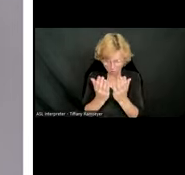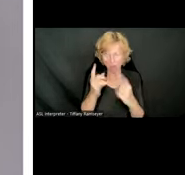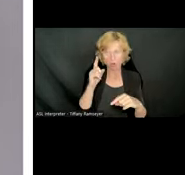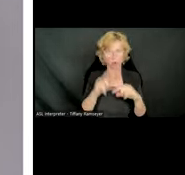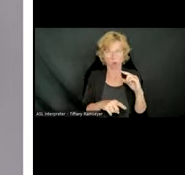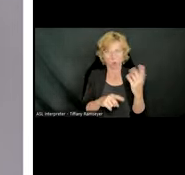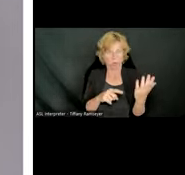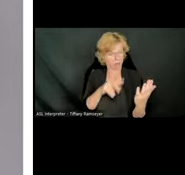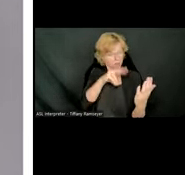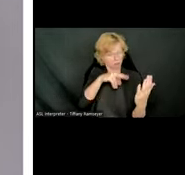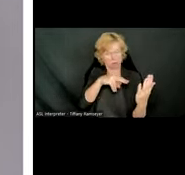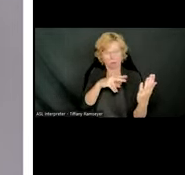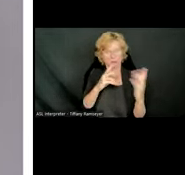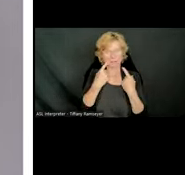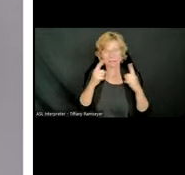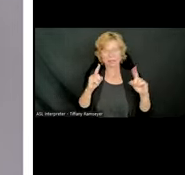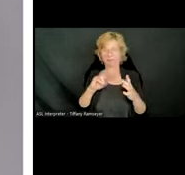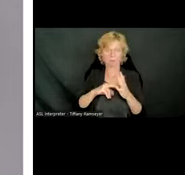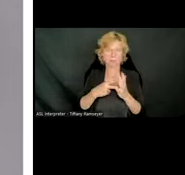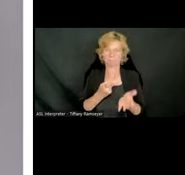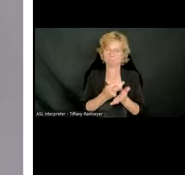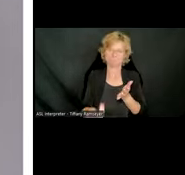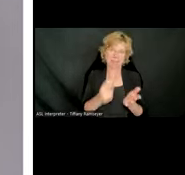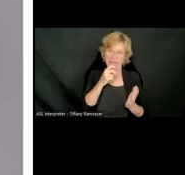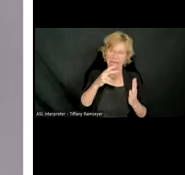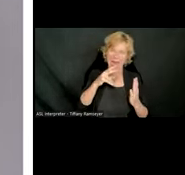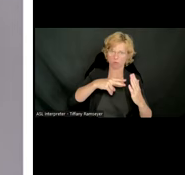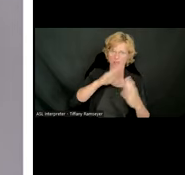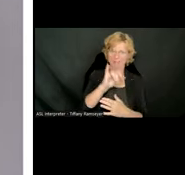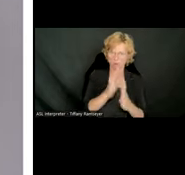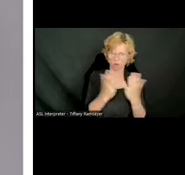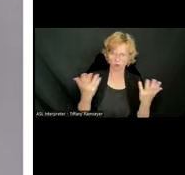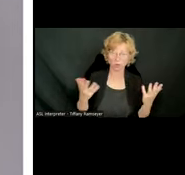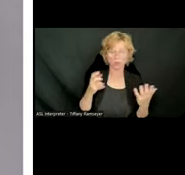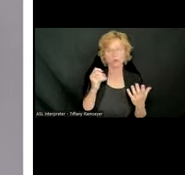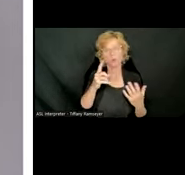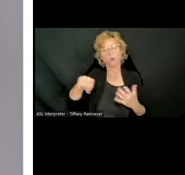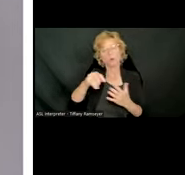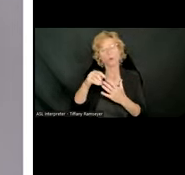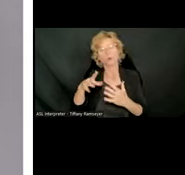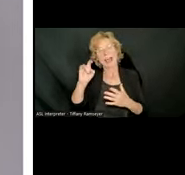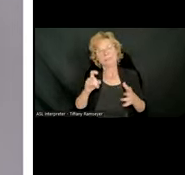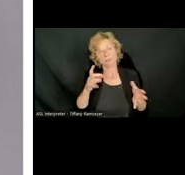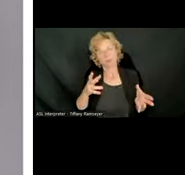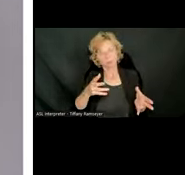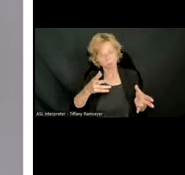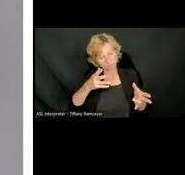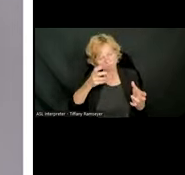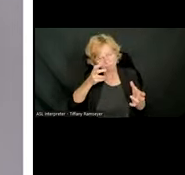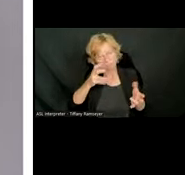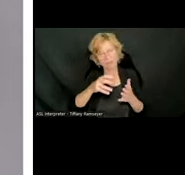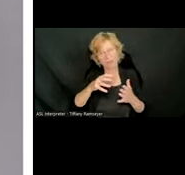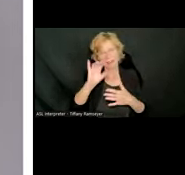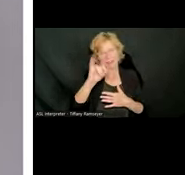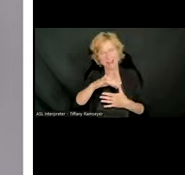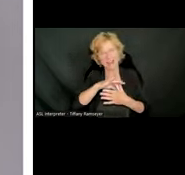on that page, you're not reading that book. So these students need to consume content in very different ways. To fully participate in school